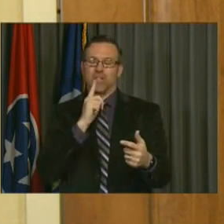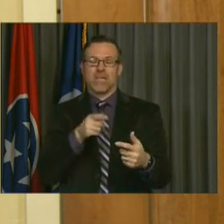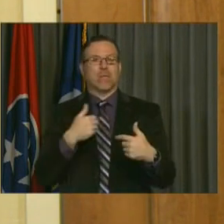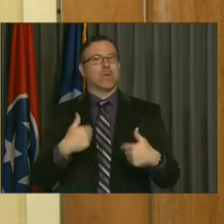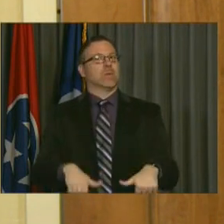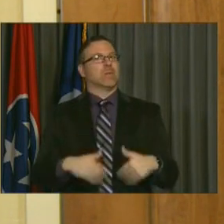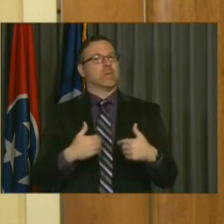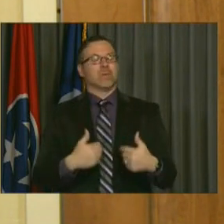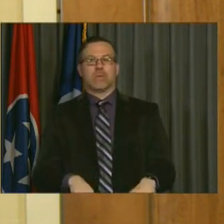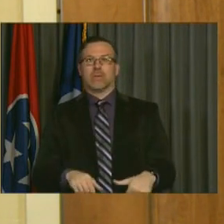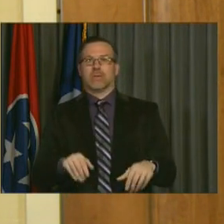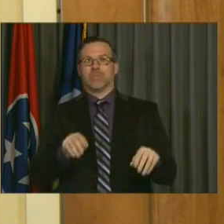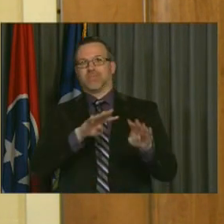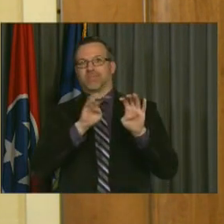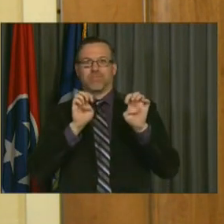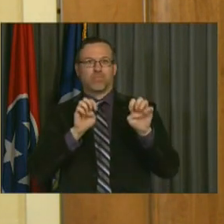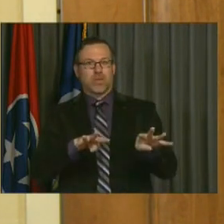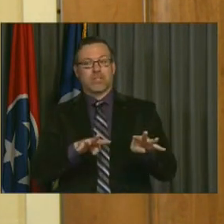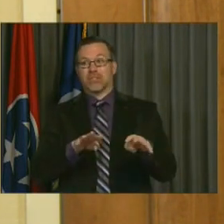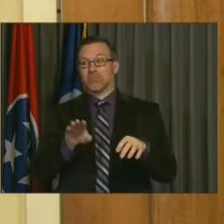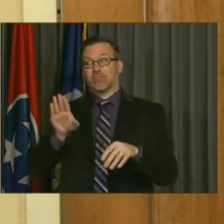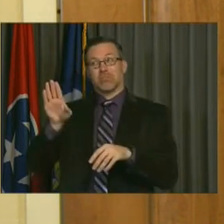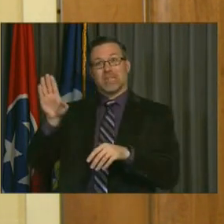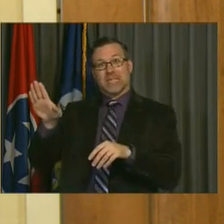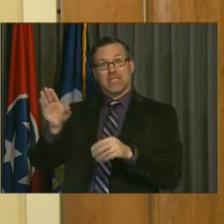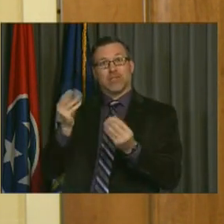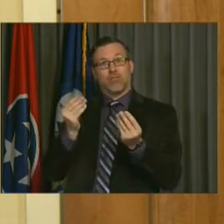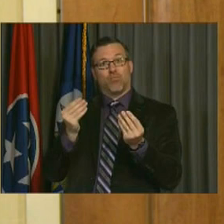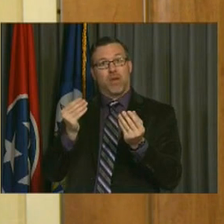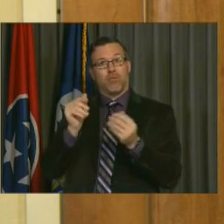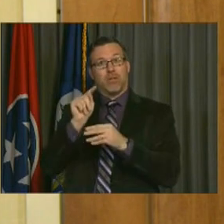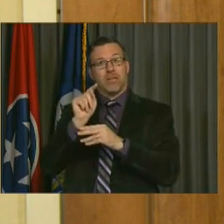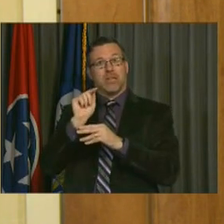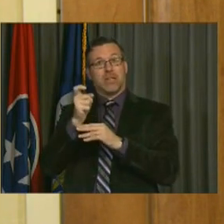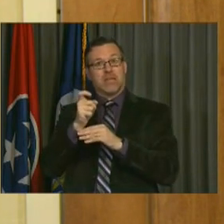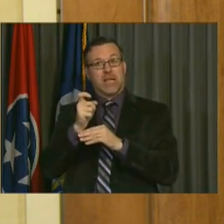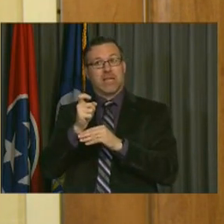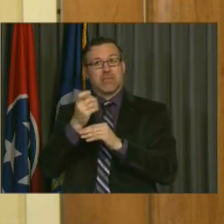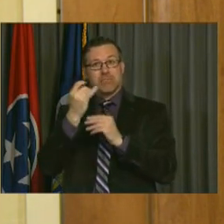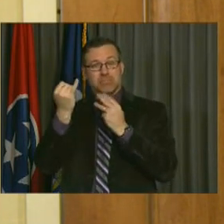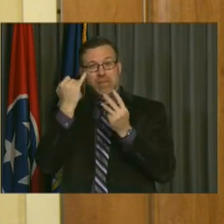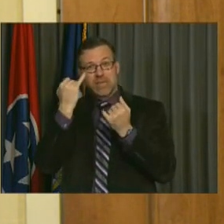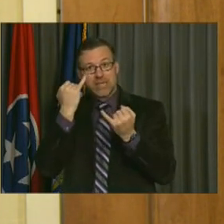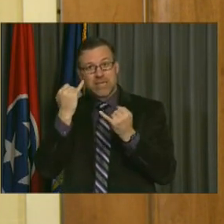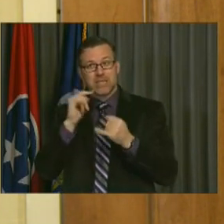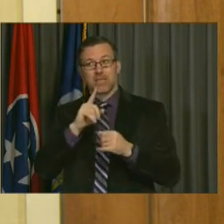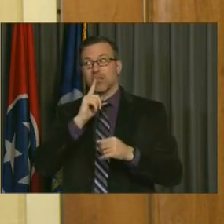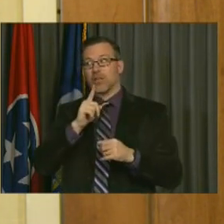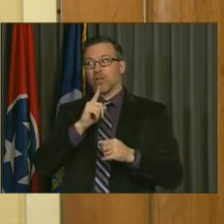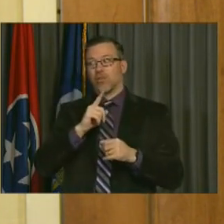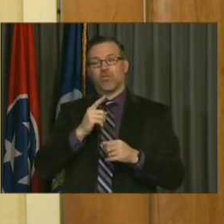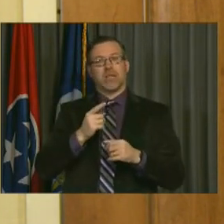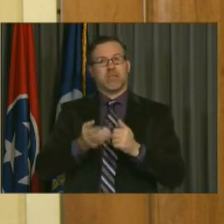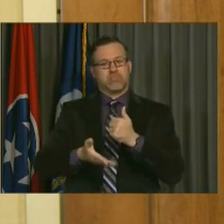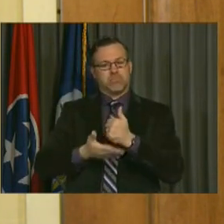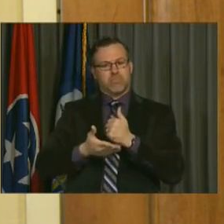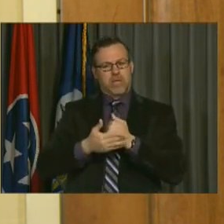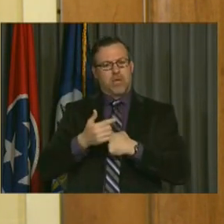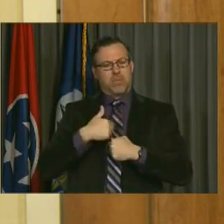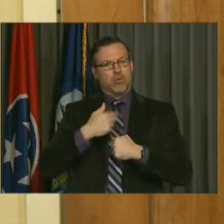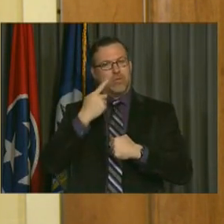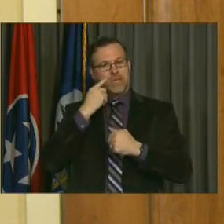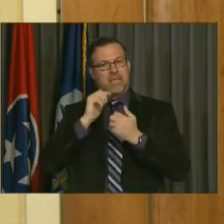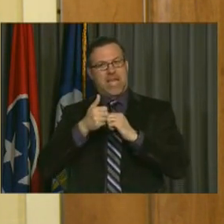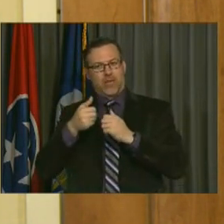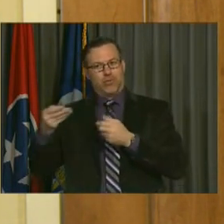think about the mayor's proposal for property taxes, which are hopefully more steady than these activity taxes, it's very meaningful to think about one really replacing